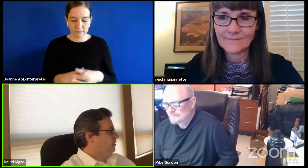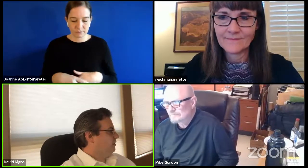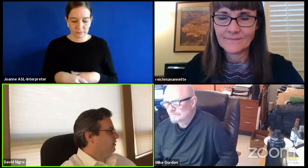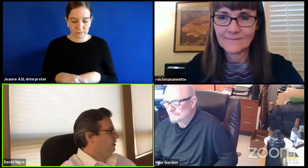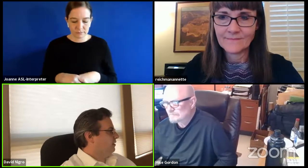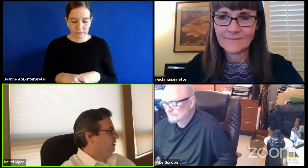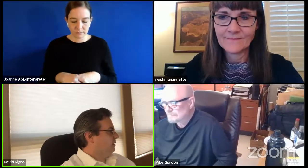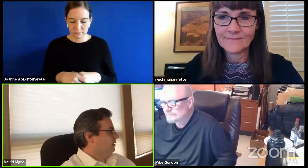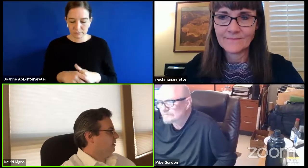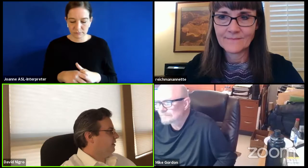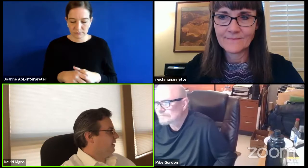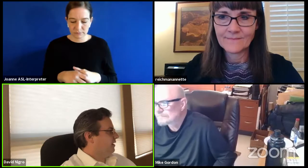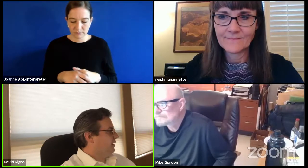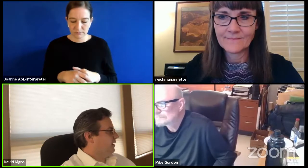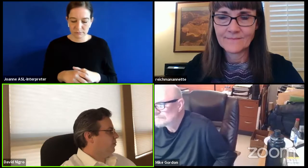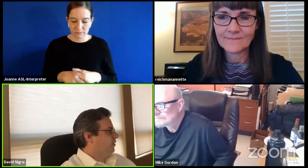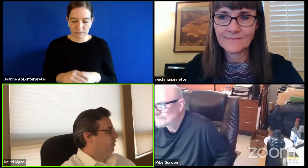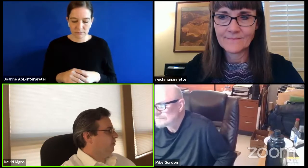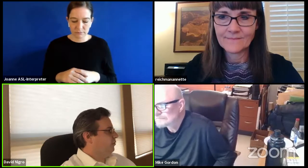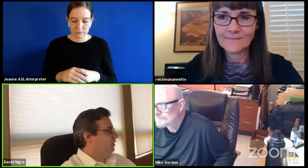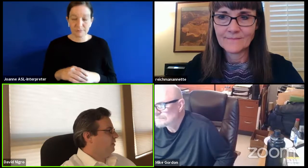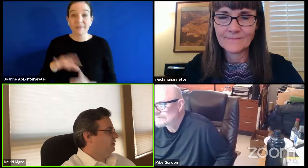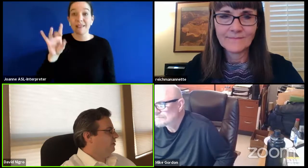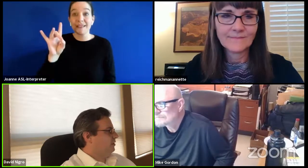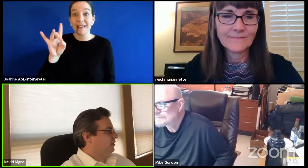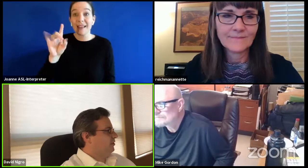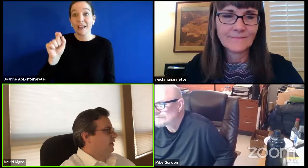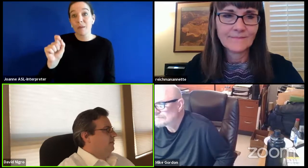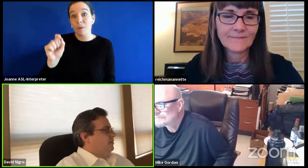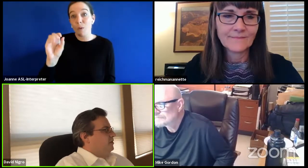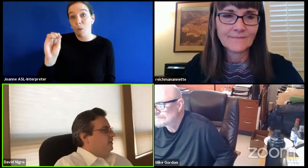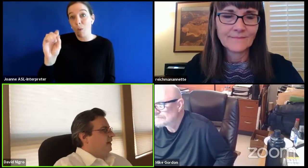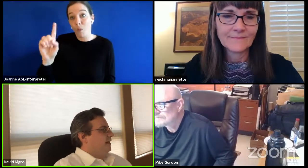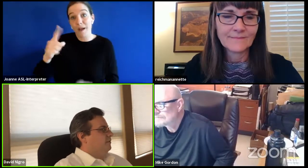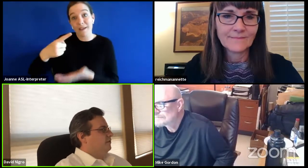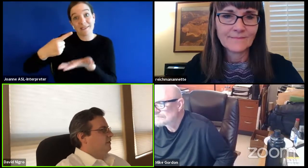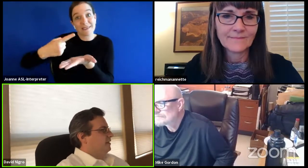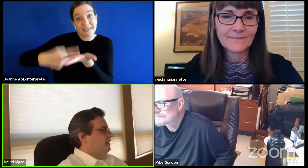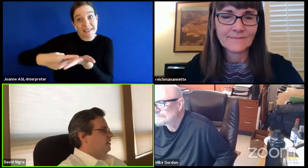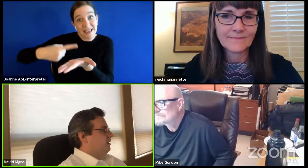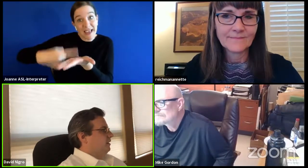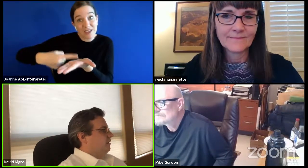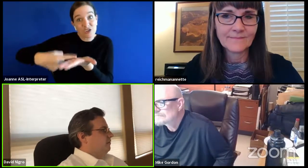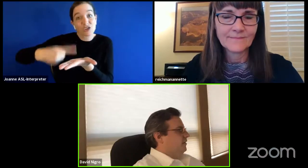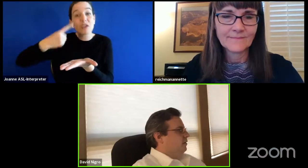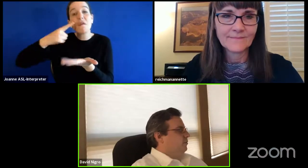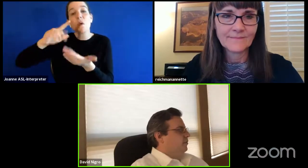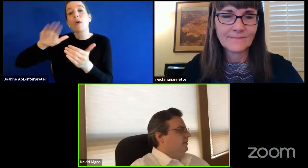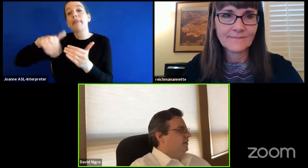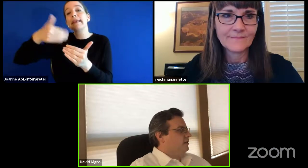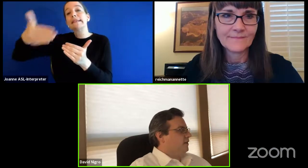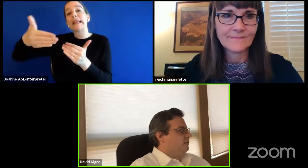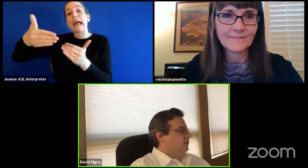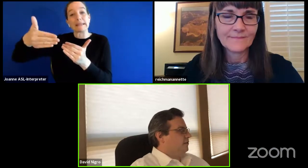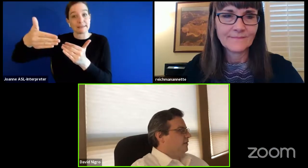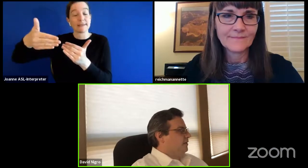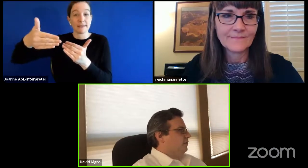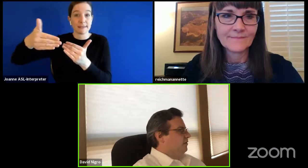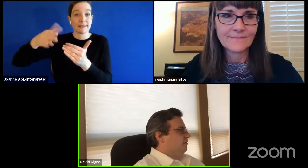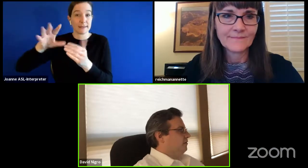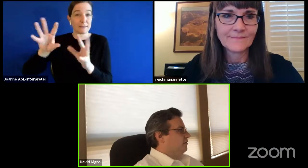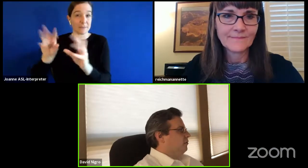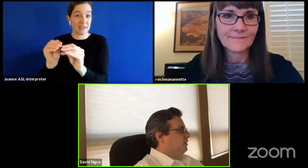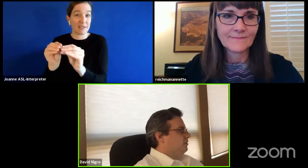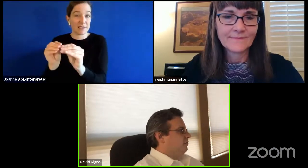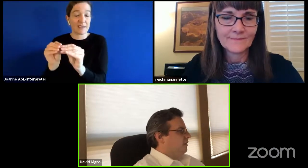which is uh 8.01 discussion item agenda items for the next regular board meeting scheduled for july